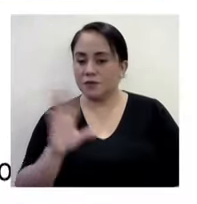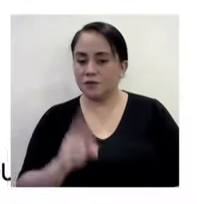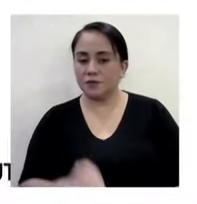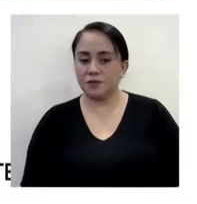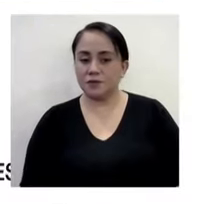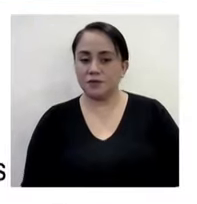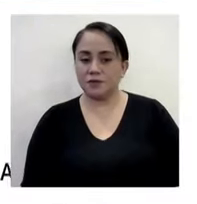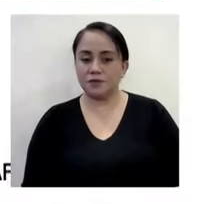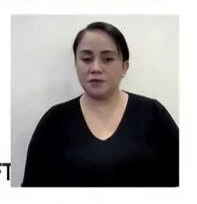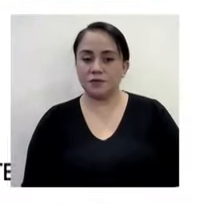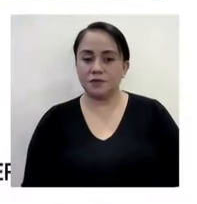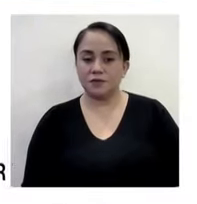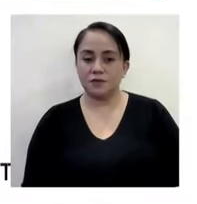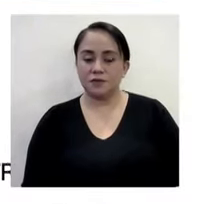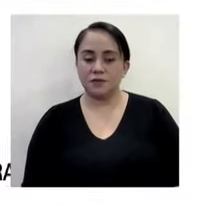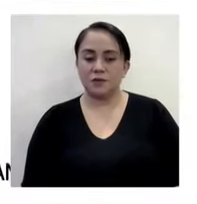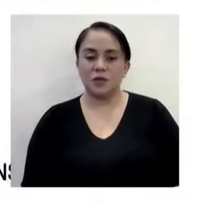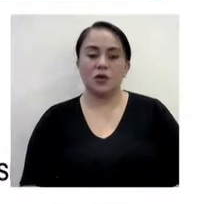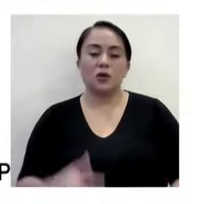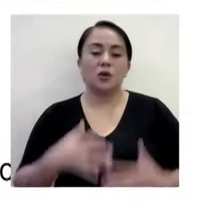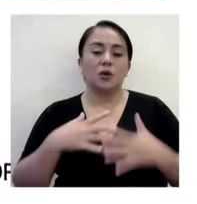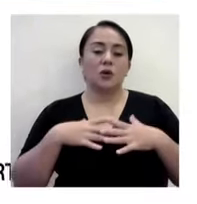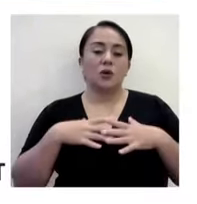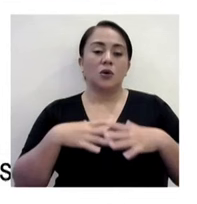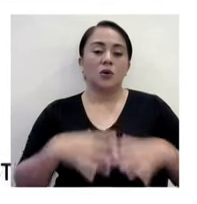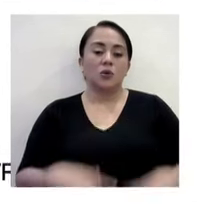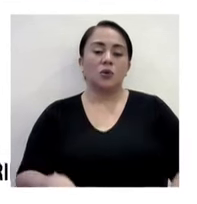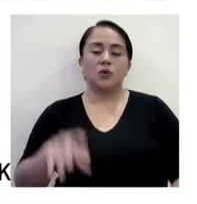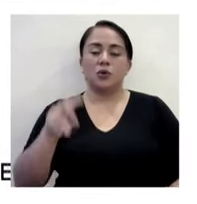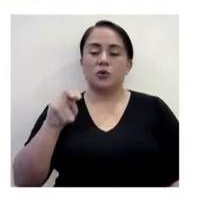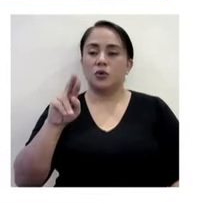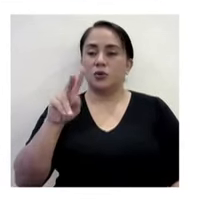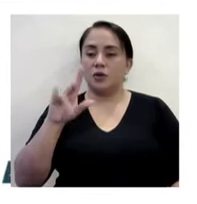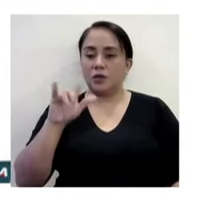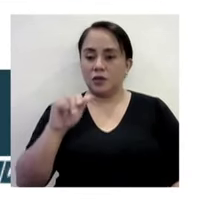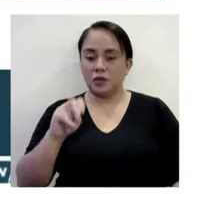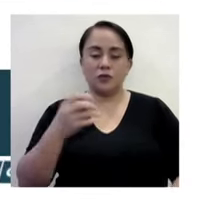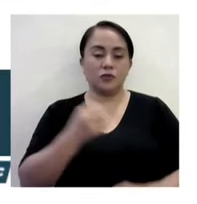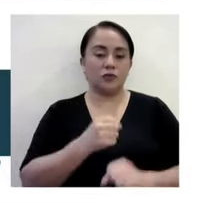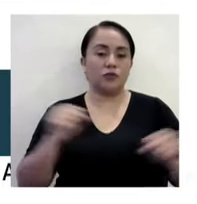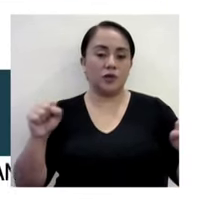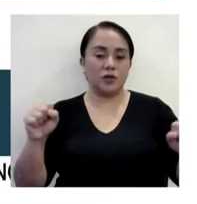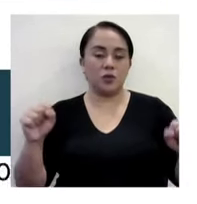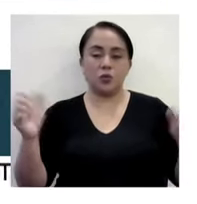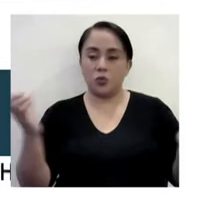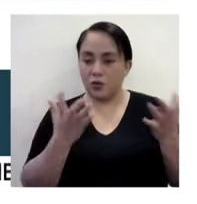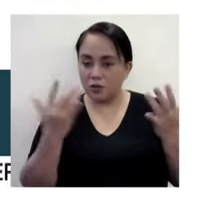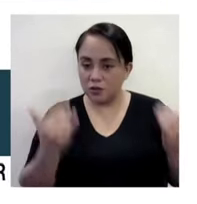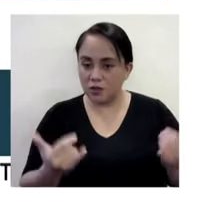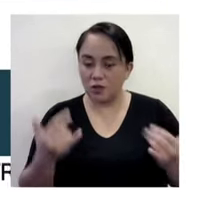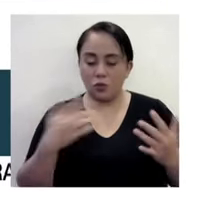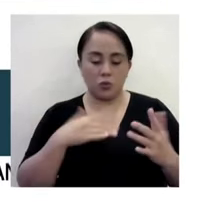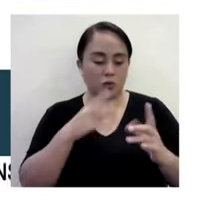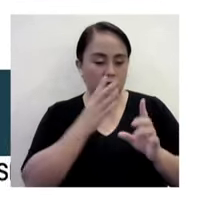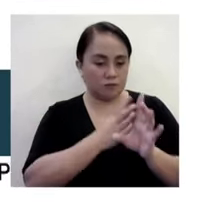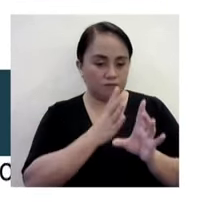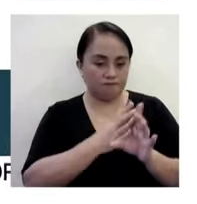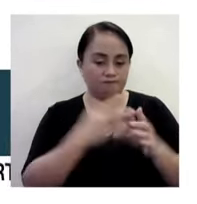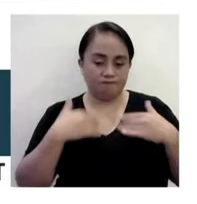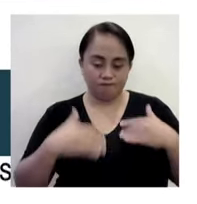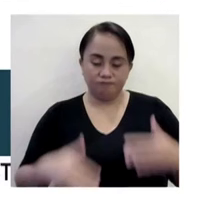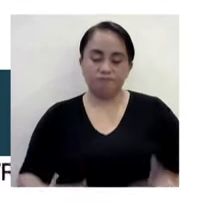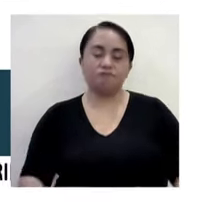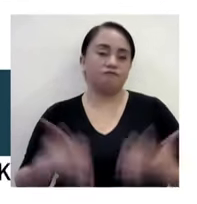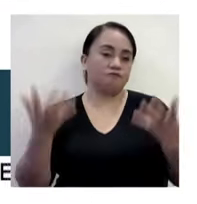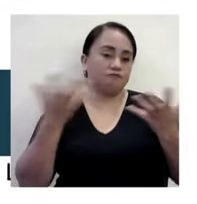All right. Must have been a relief that Noraline is finally free. Now, where is she now? What's her physical and psychological condition? And has she spoken